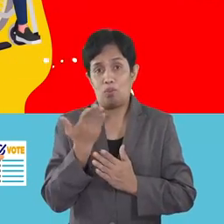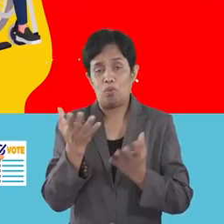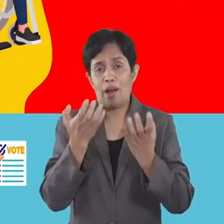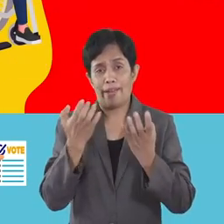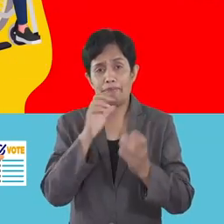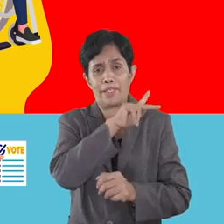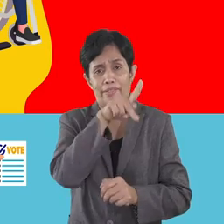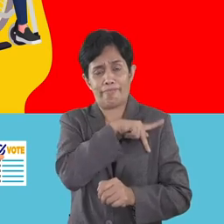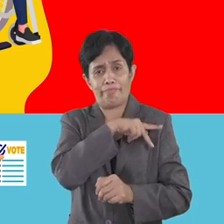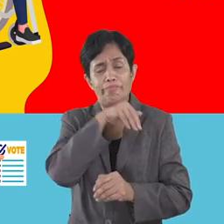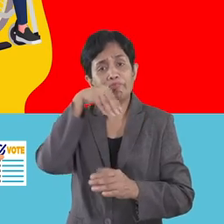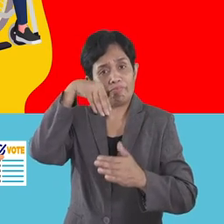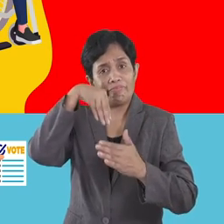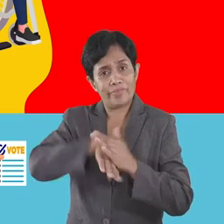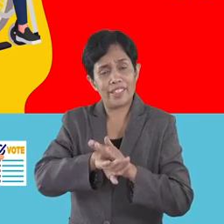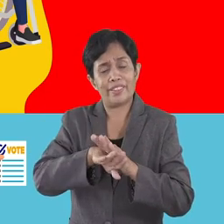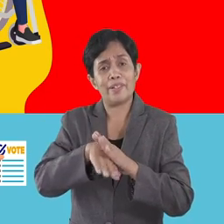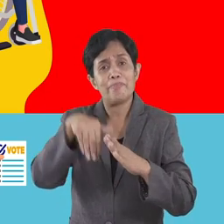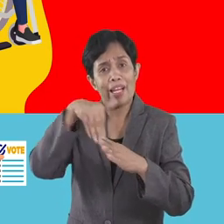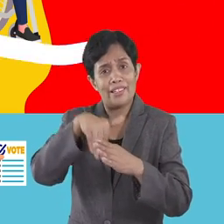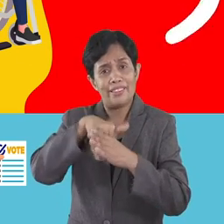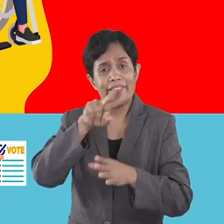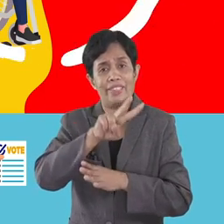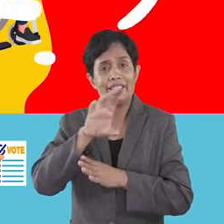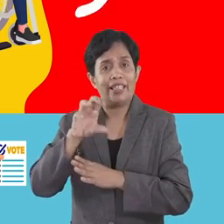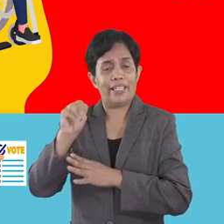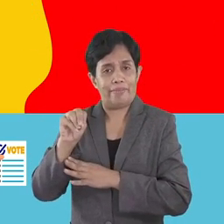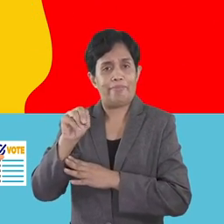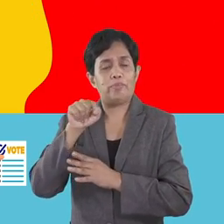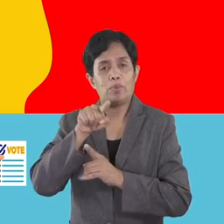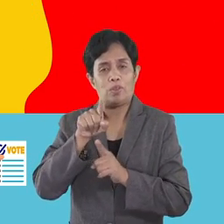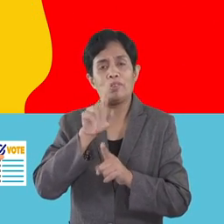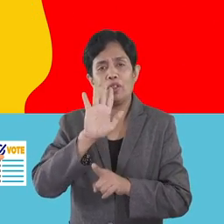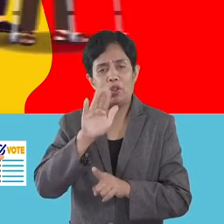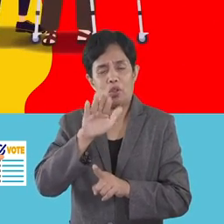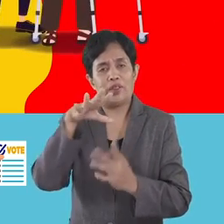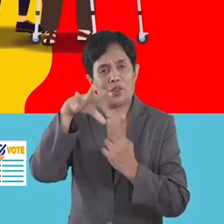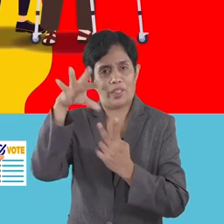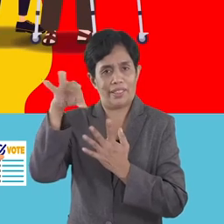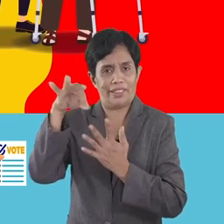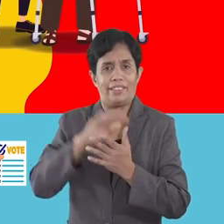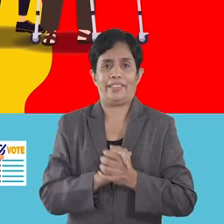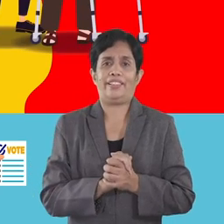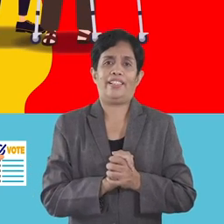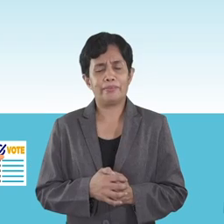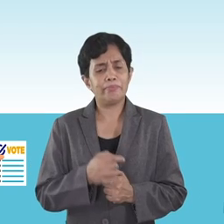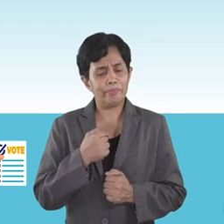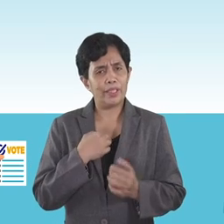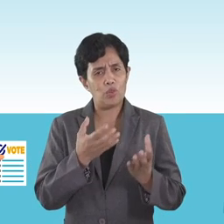Do you want to personally insert your ballot into the VCM? Ultimately, it's your choice.